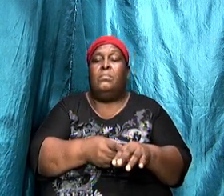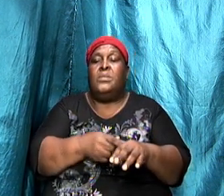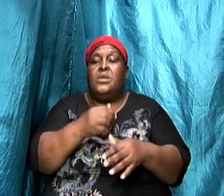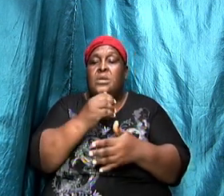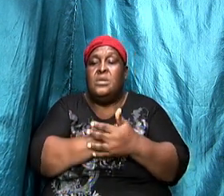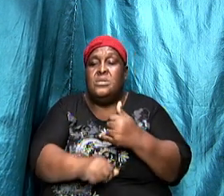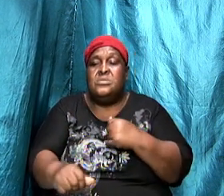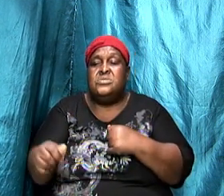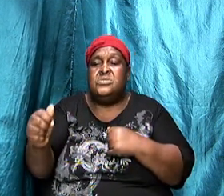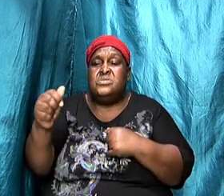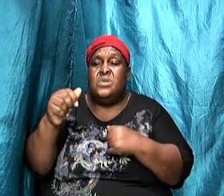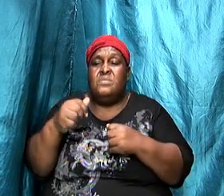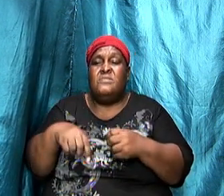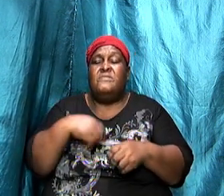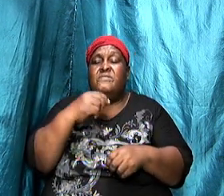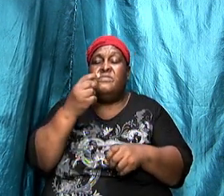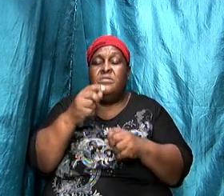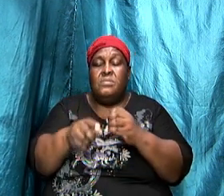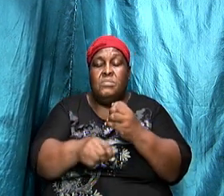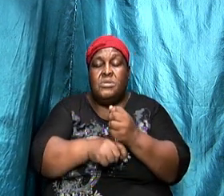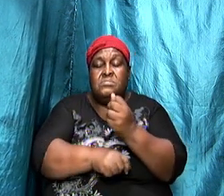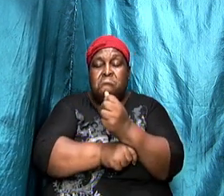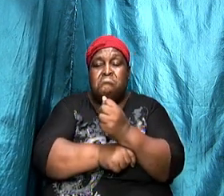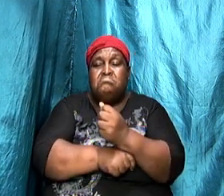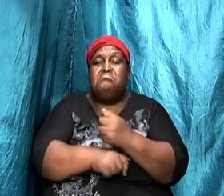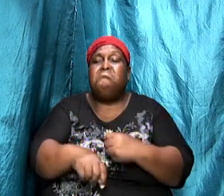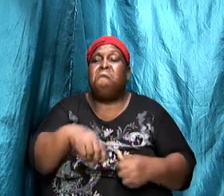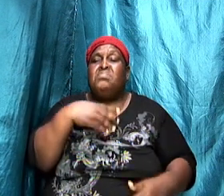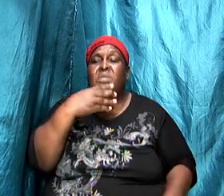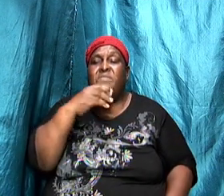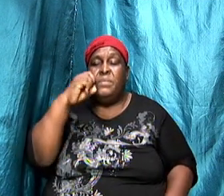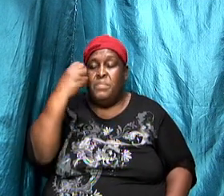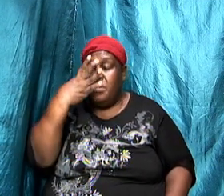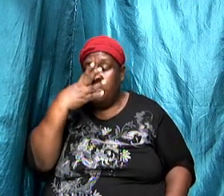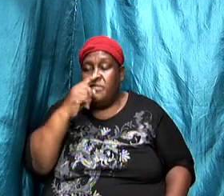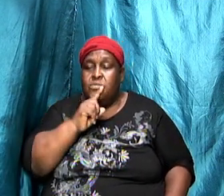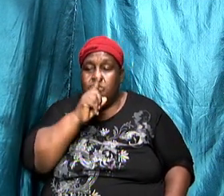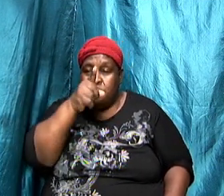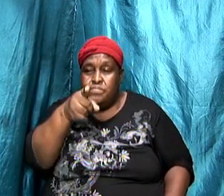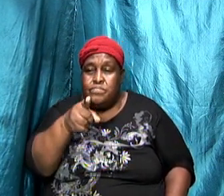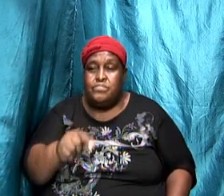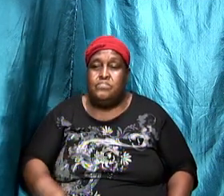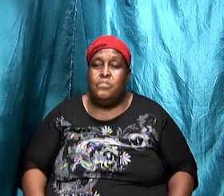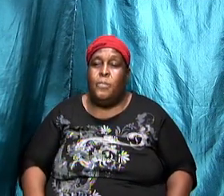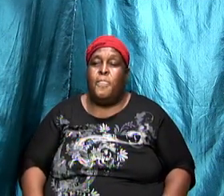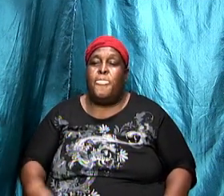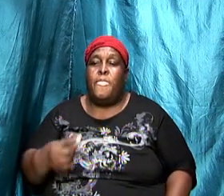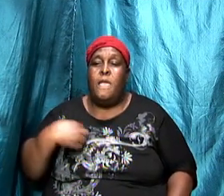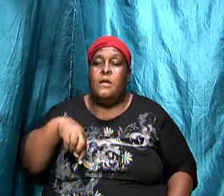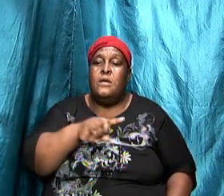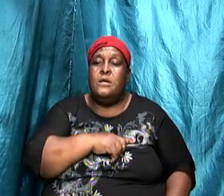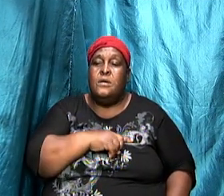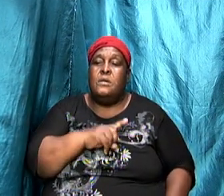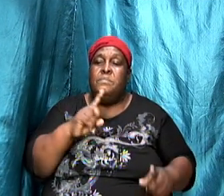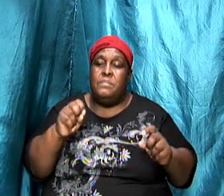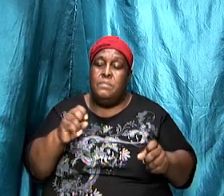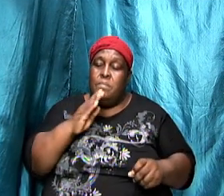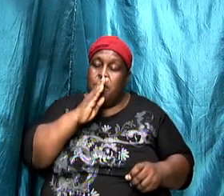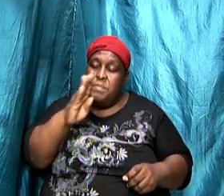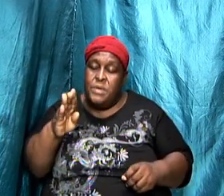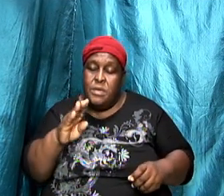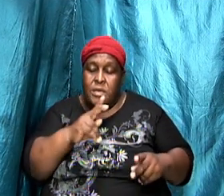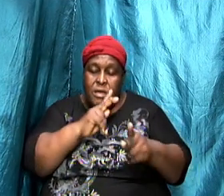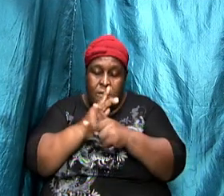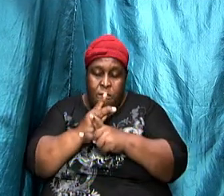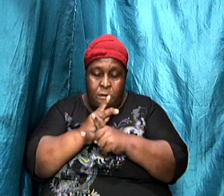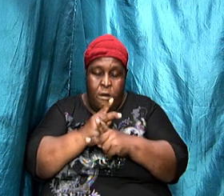fundamental tenets of this beautiful truth and we must be careful that we maintain